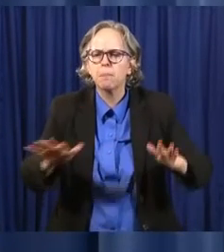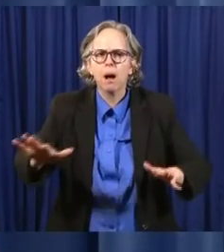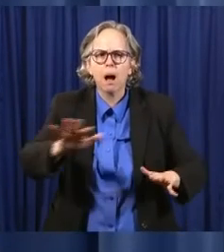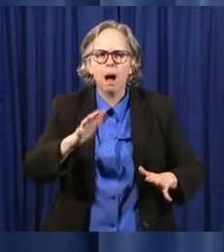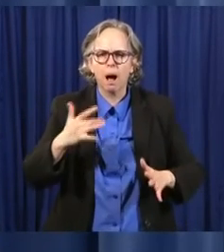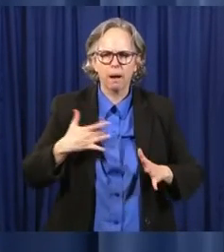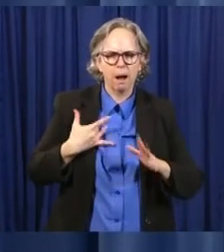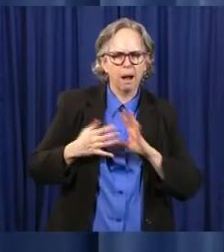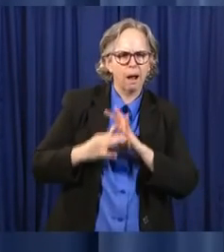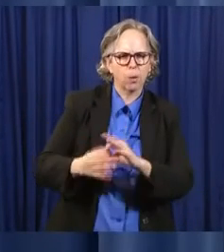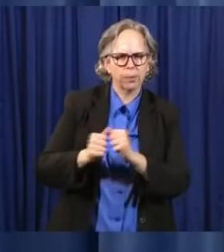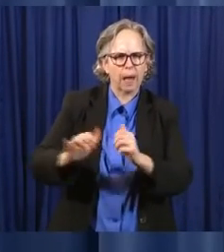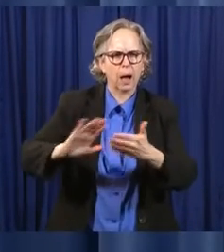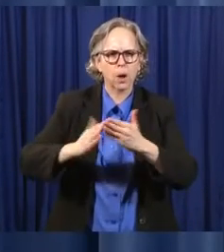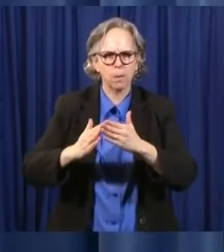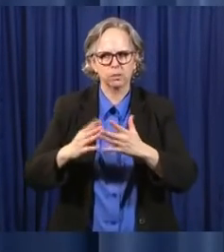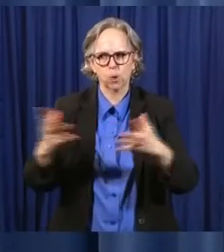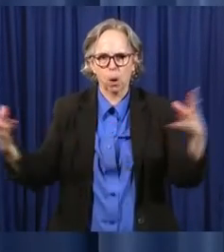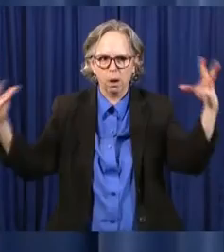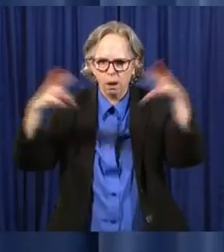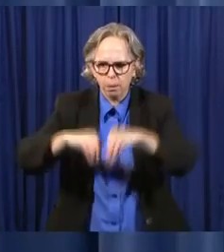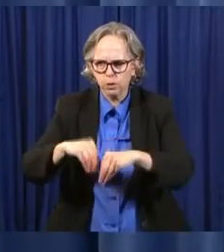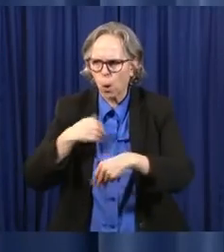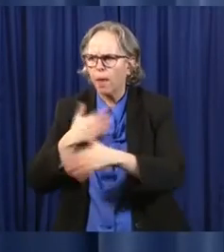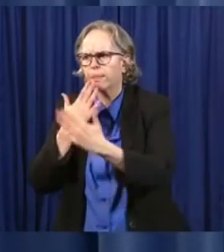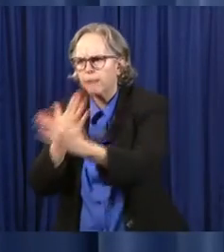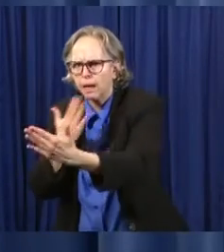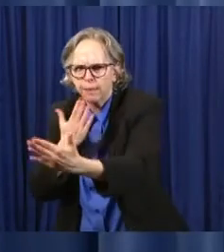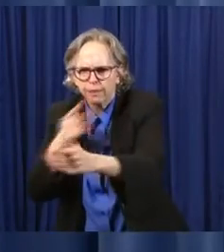grateful for each one of them serving.